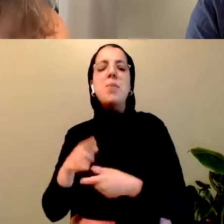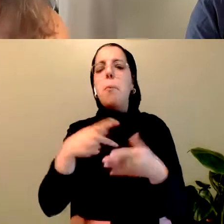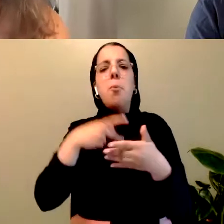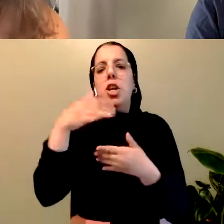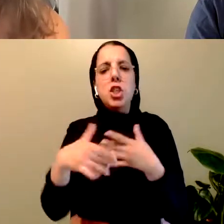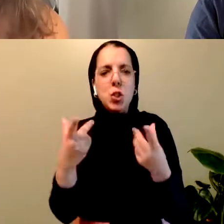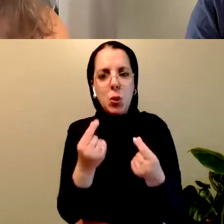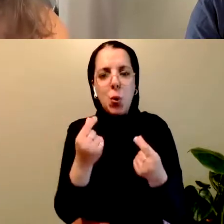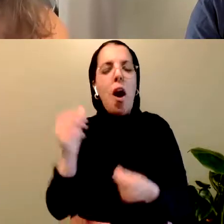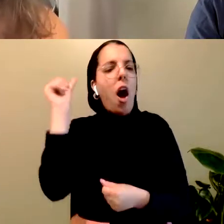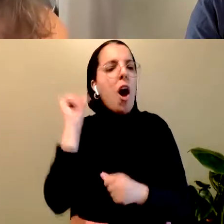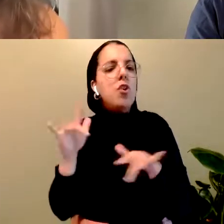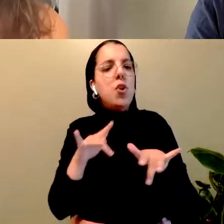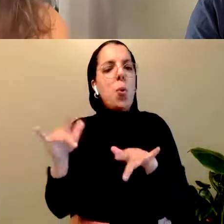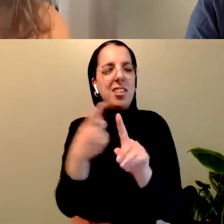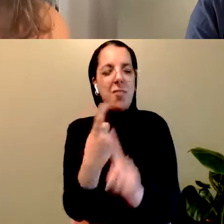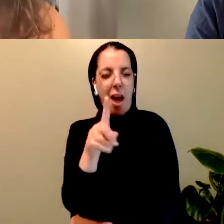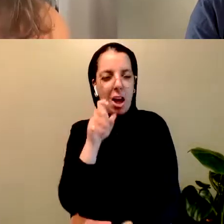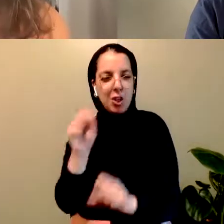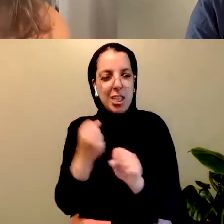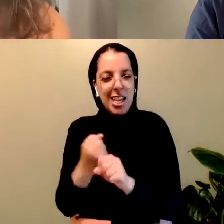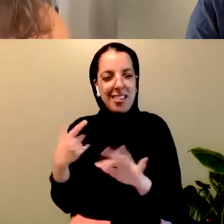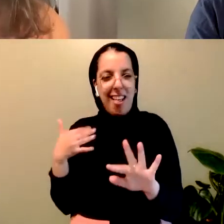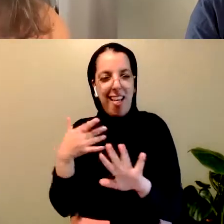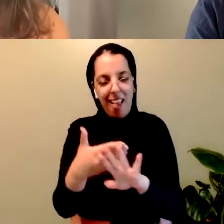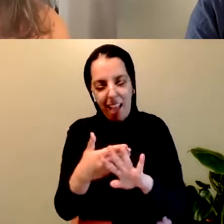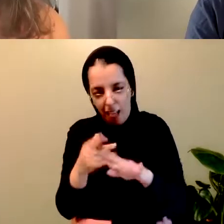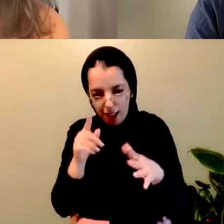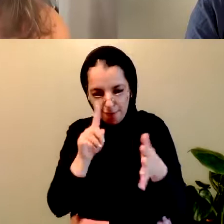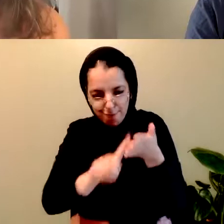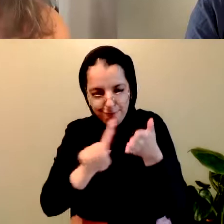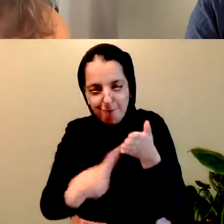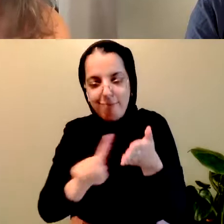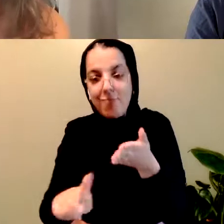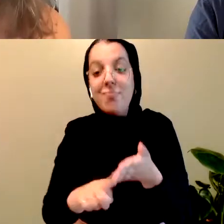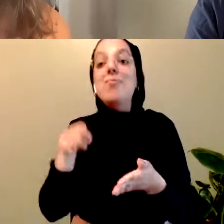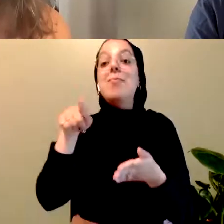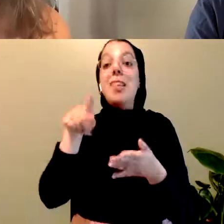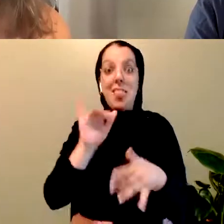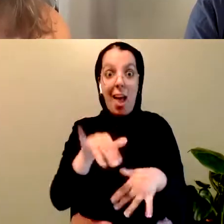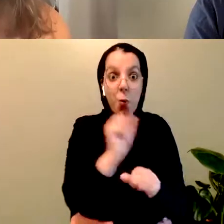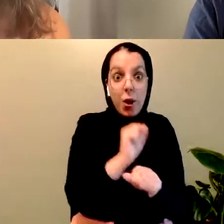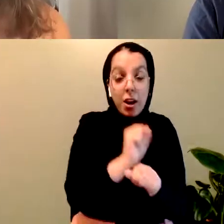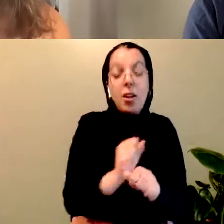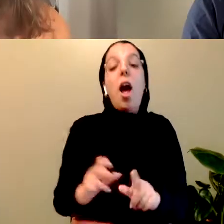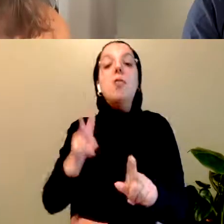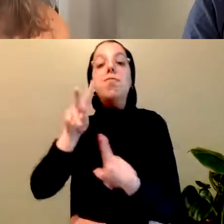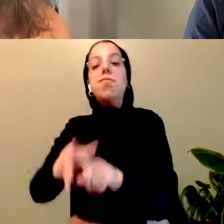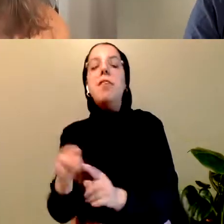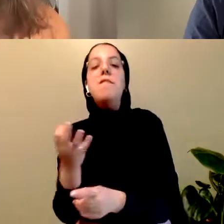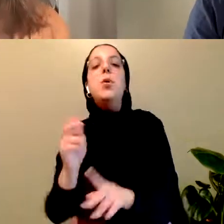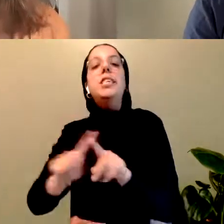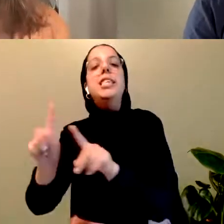the creation stories of the Inklakao. Loring has written several new plays based on this work with an ensemble of professional Indigenous